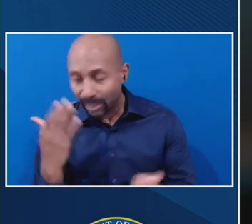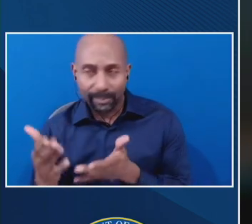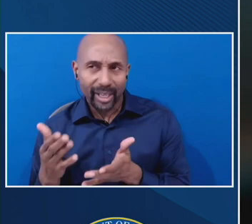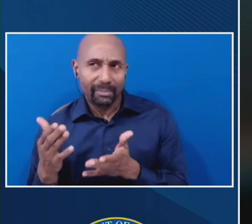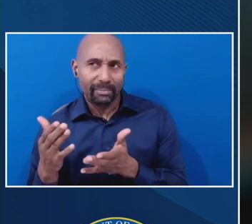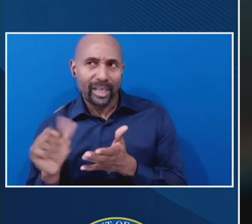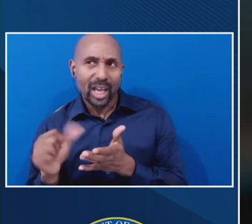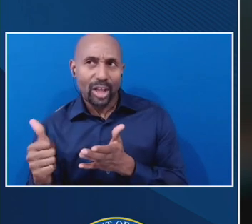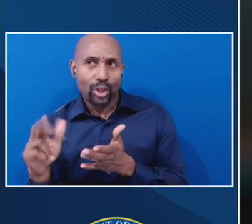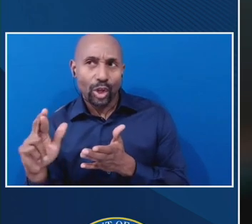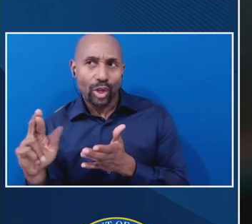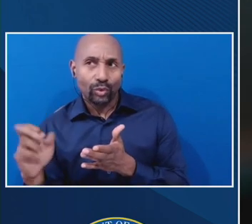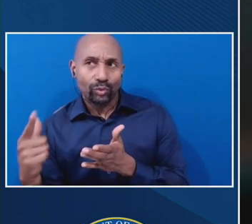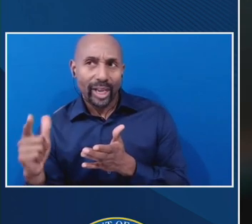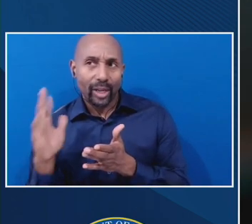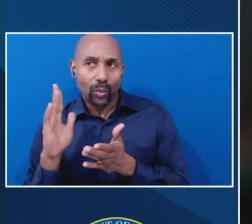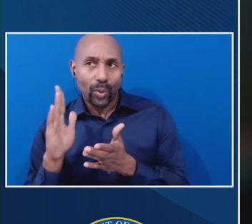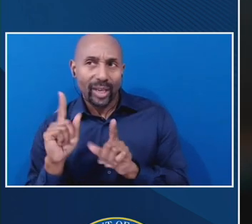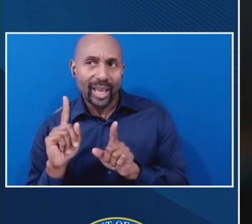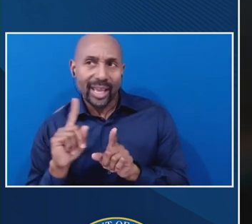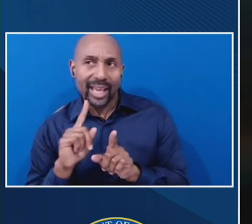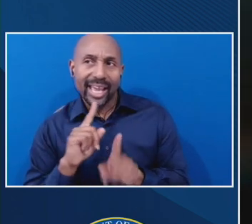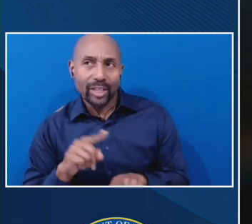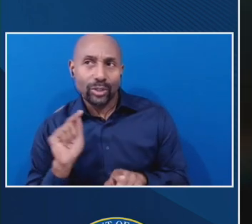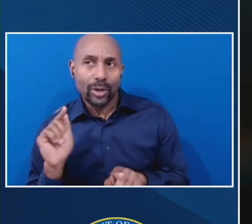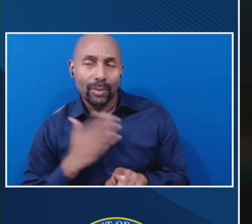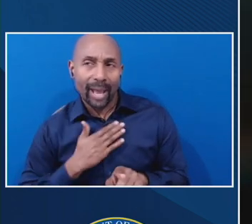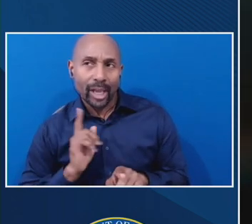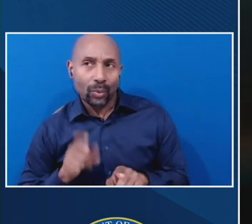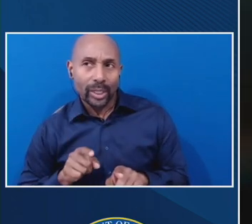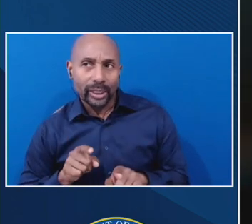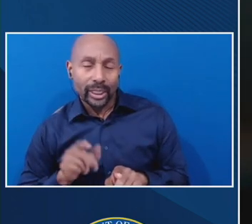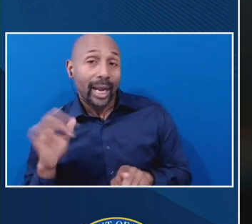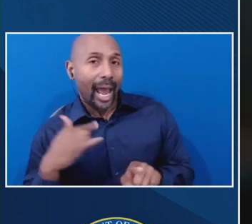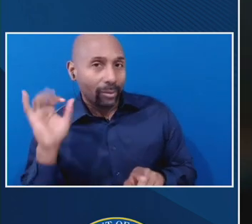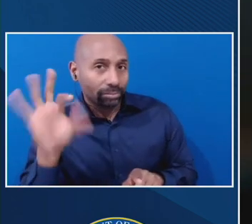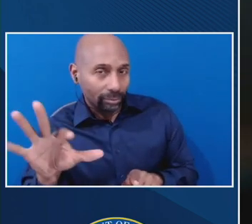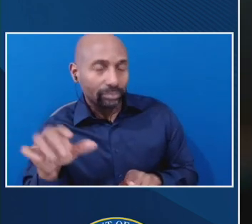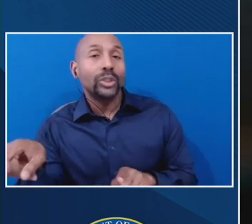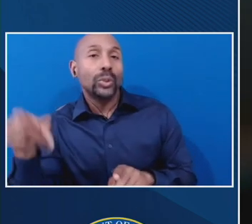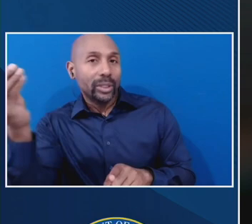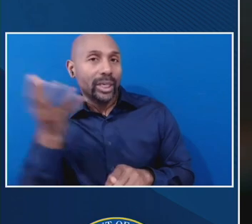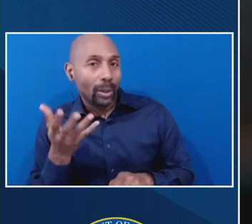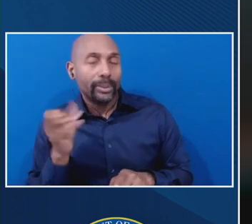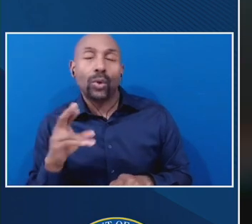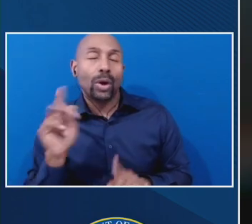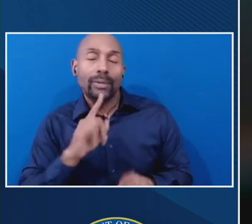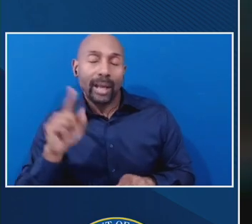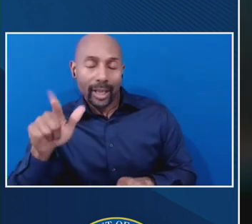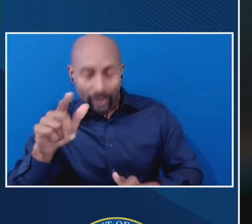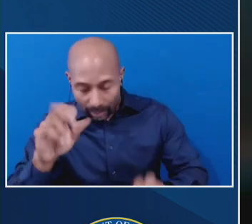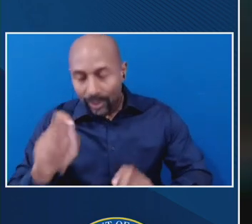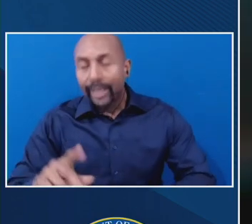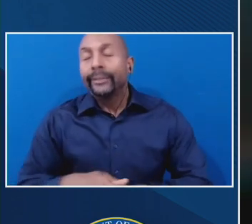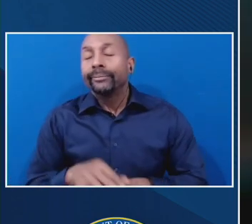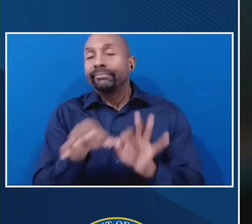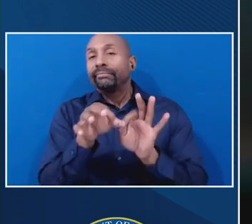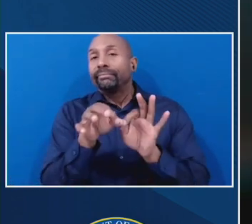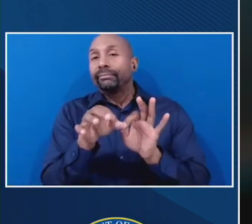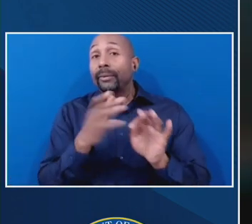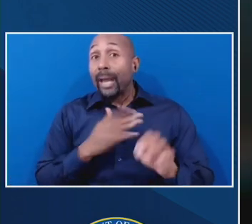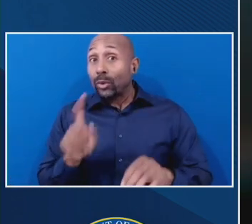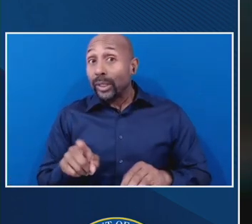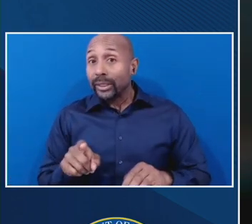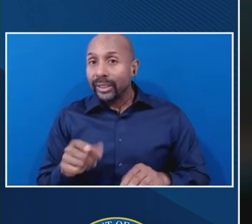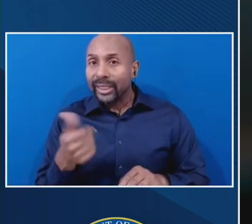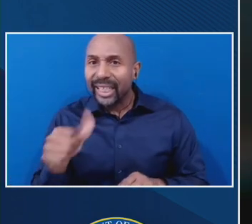regulation. So I'll just pose the question and you can let me know or, or, or, you know, respond later. But is there a reporting requirement with